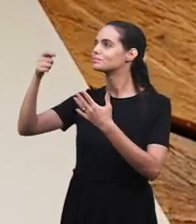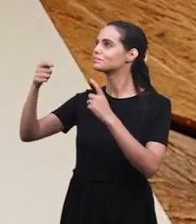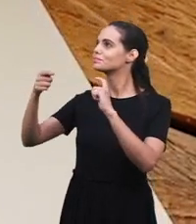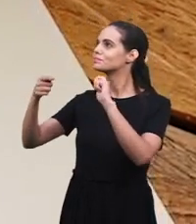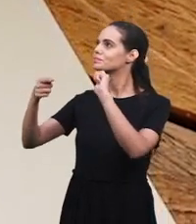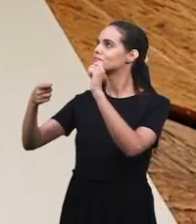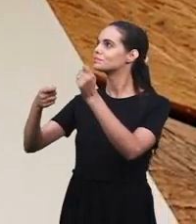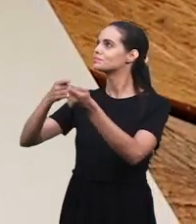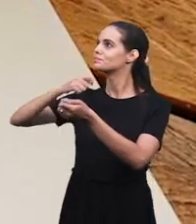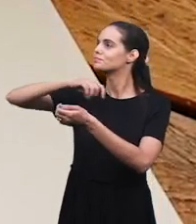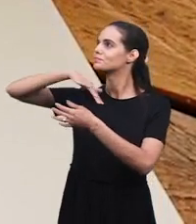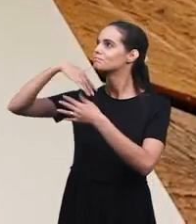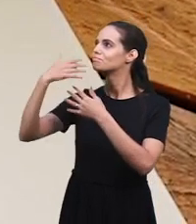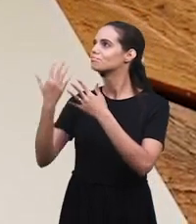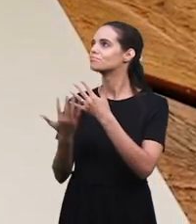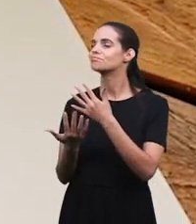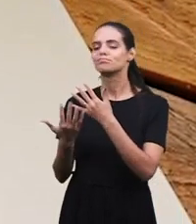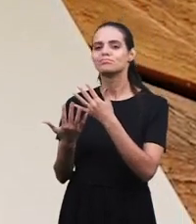Amor